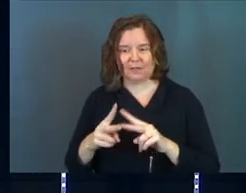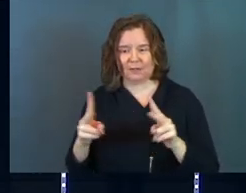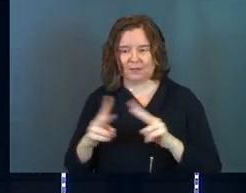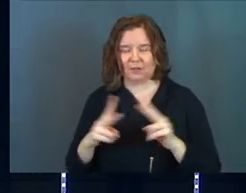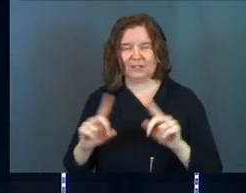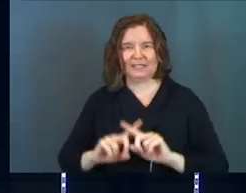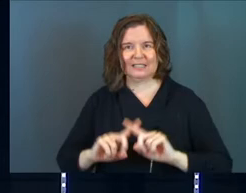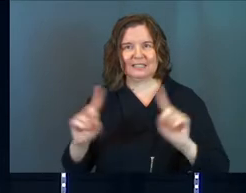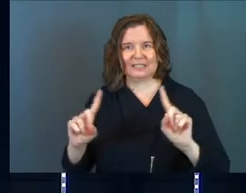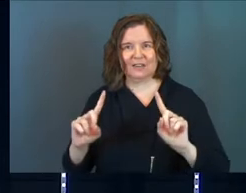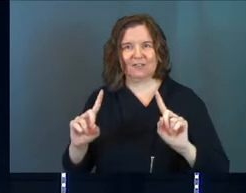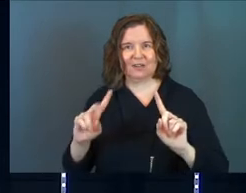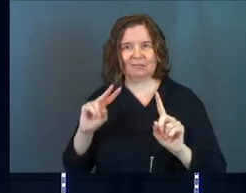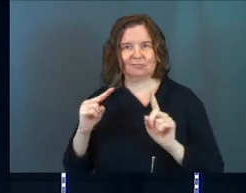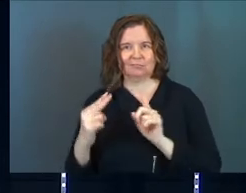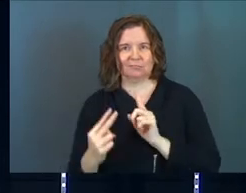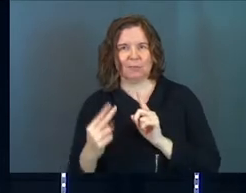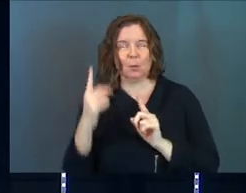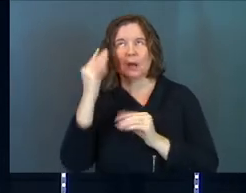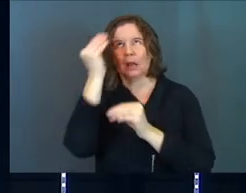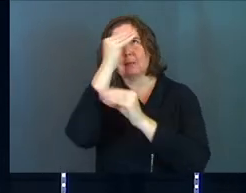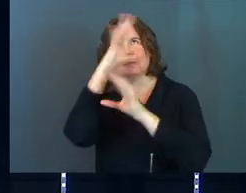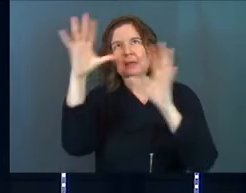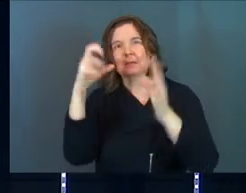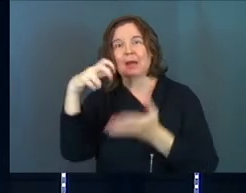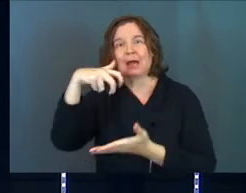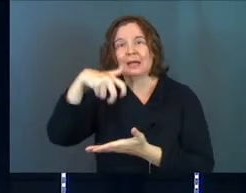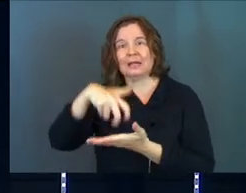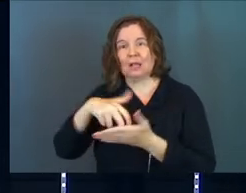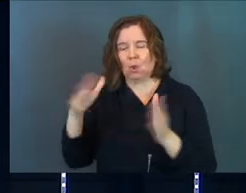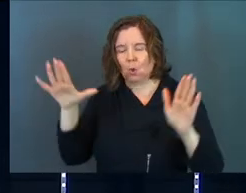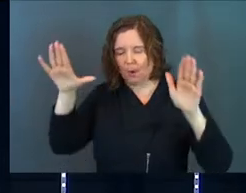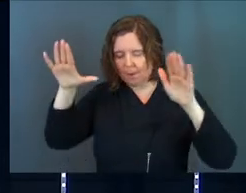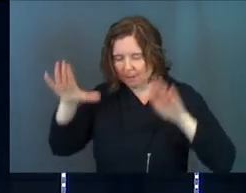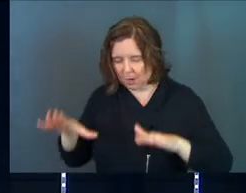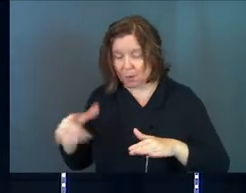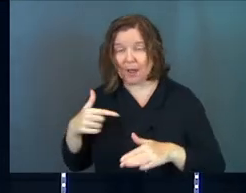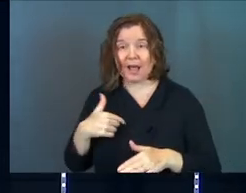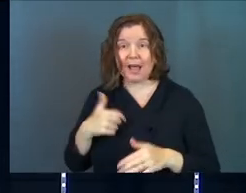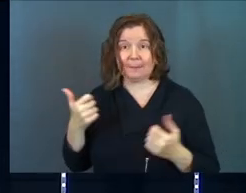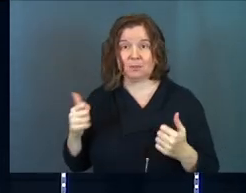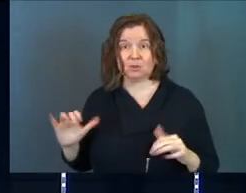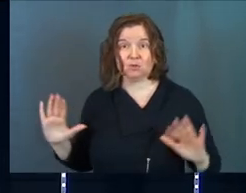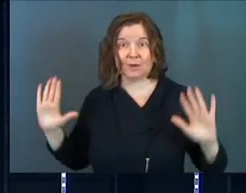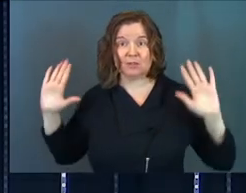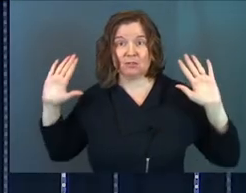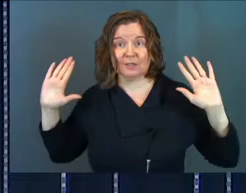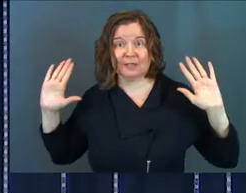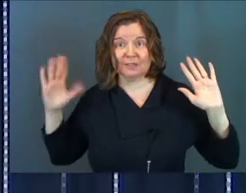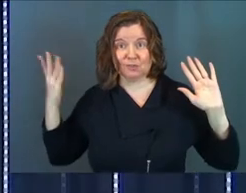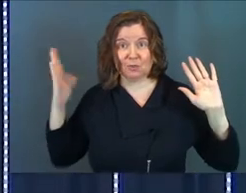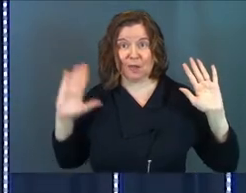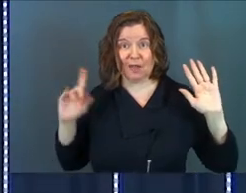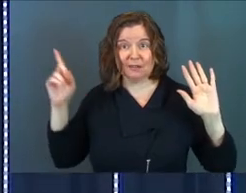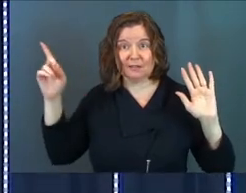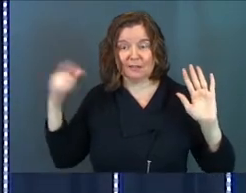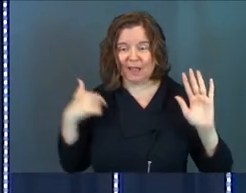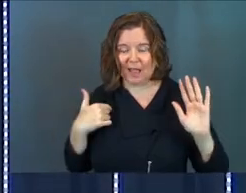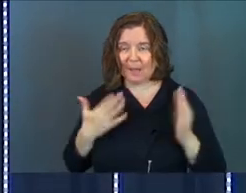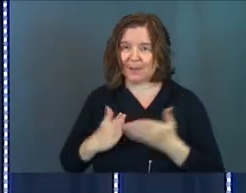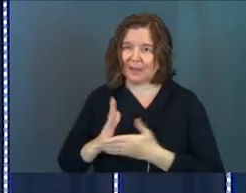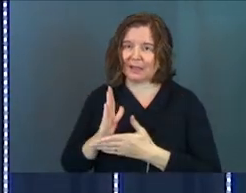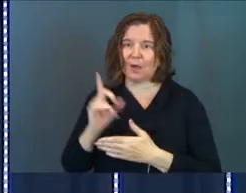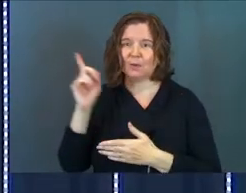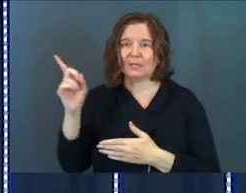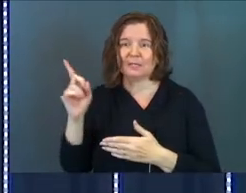very, very different tone when I'm thinking about kneel or bow. I'm surrendering to God. I'm